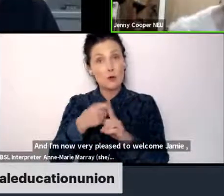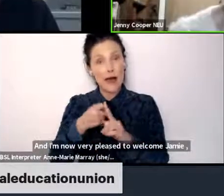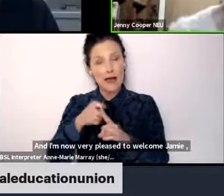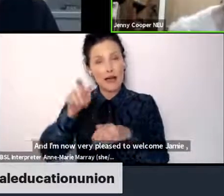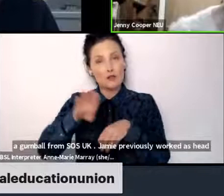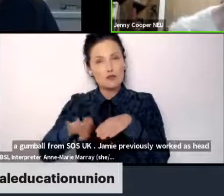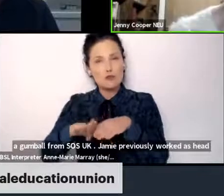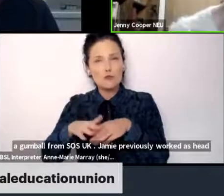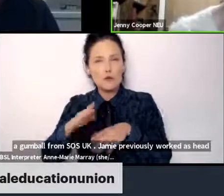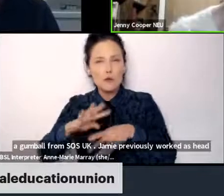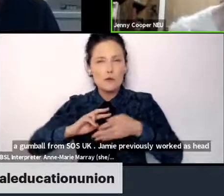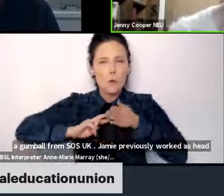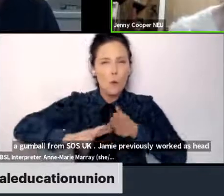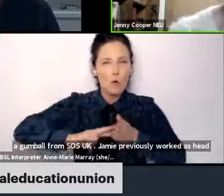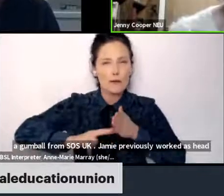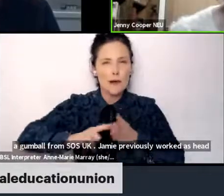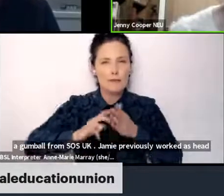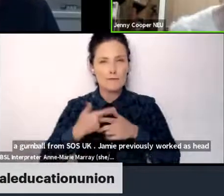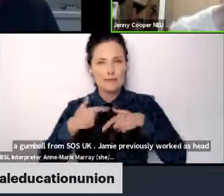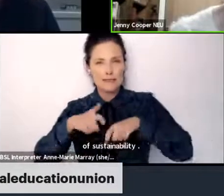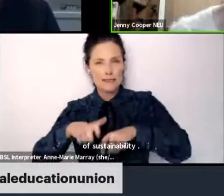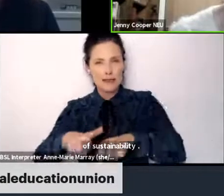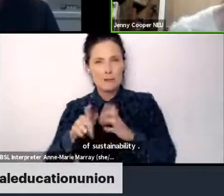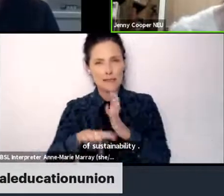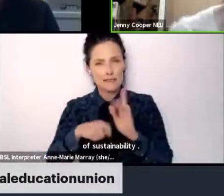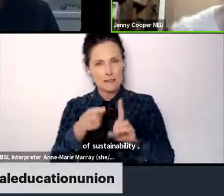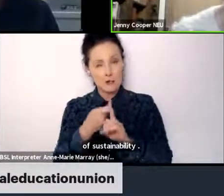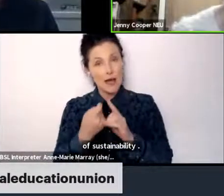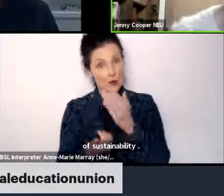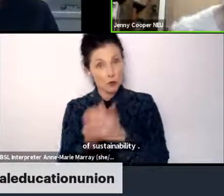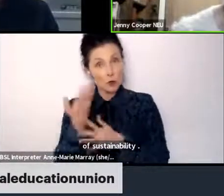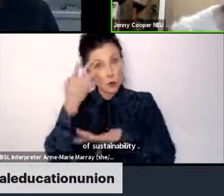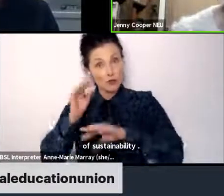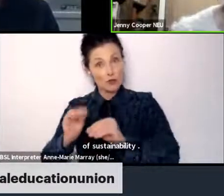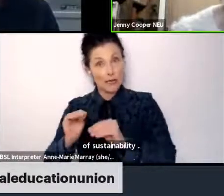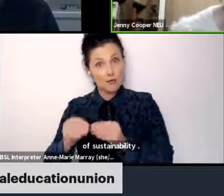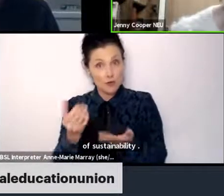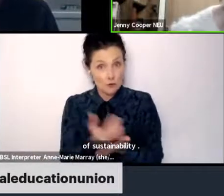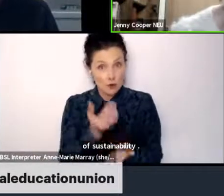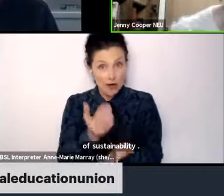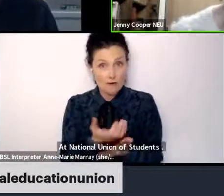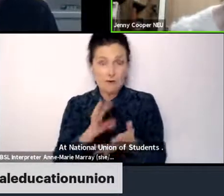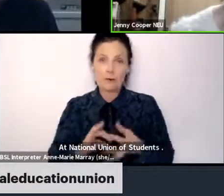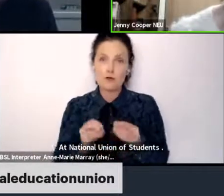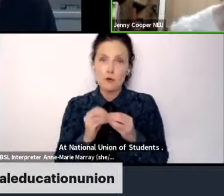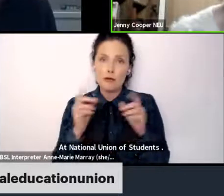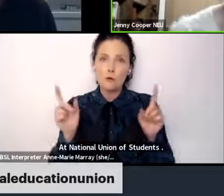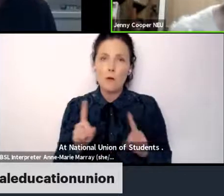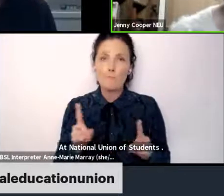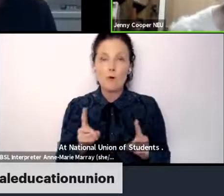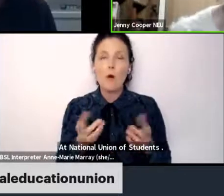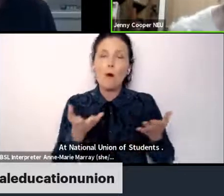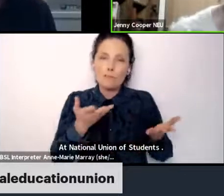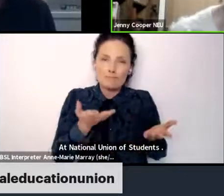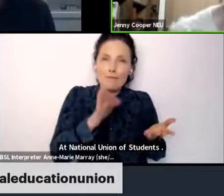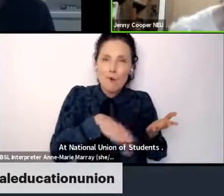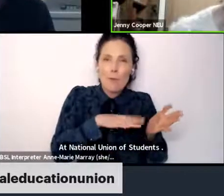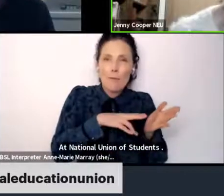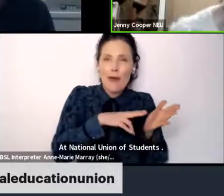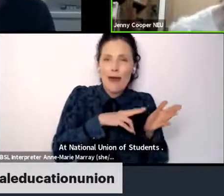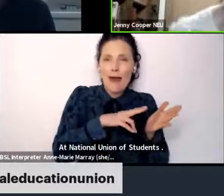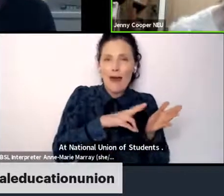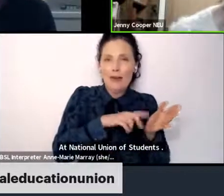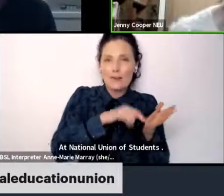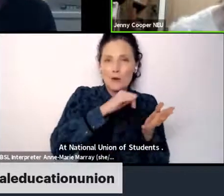for Sustainability UK. And this is a new educational charity created by the NUS in response to the